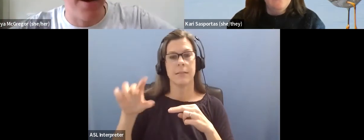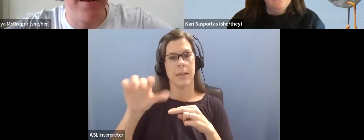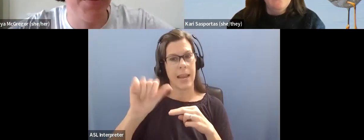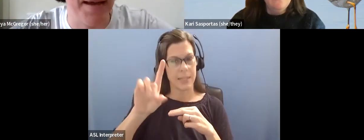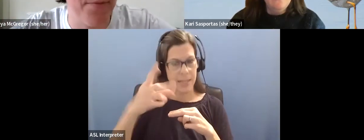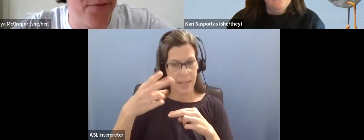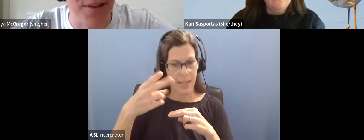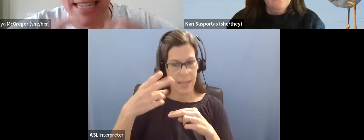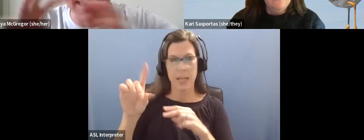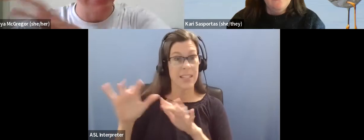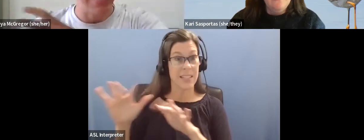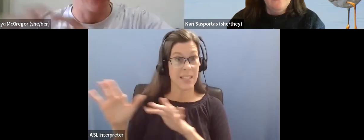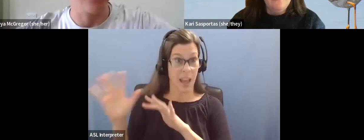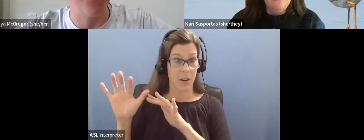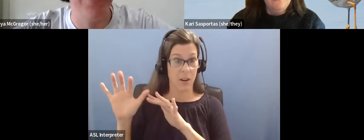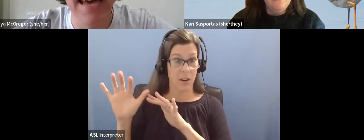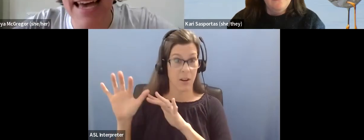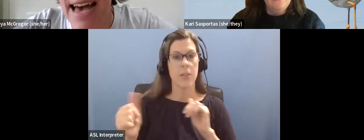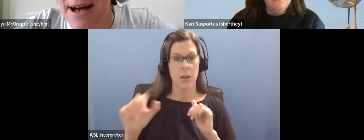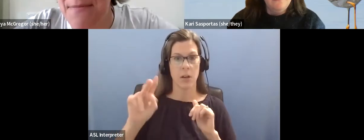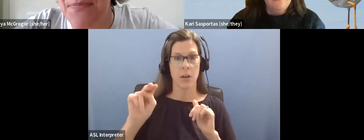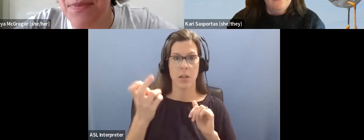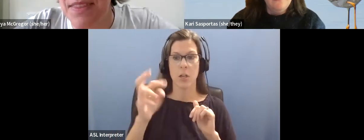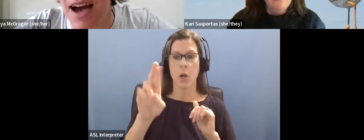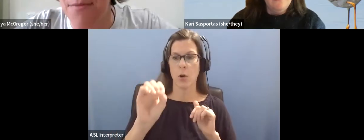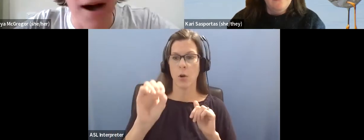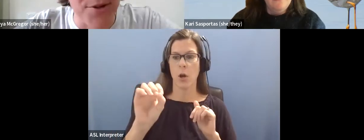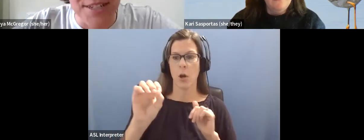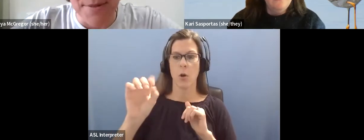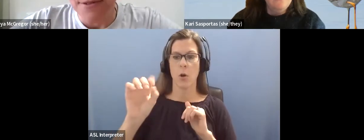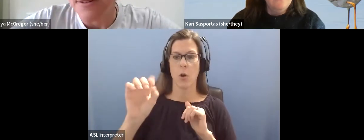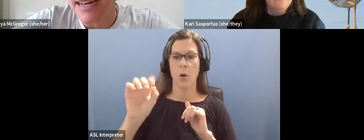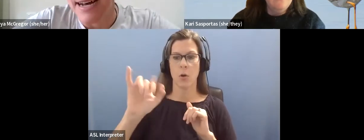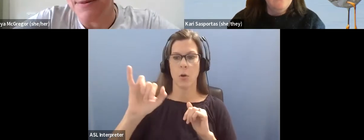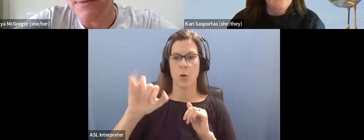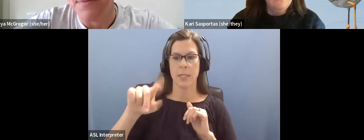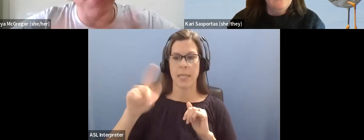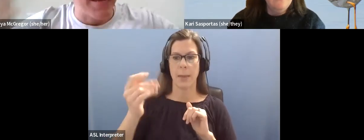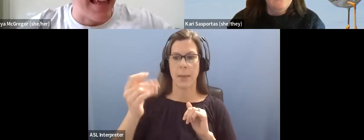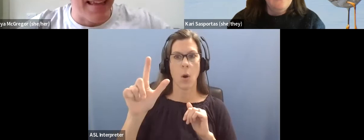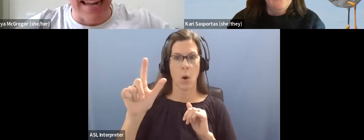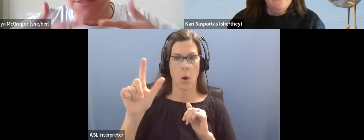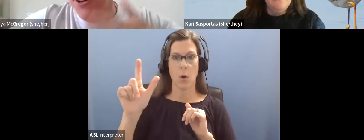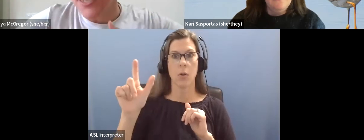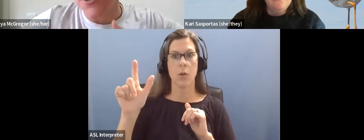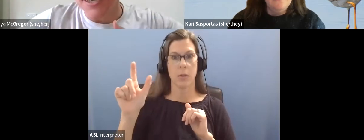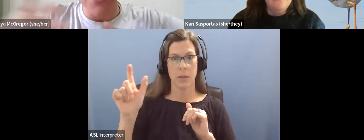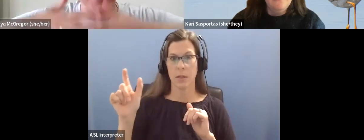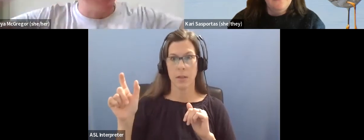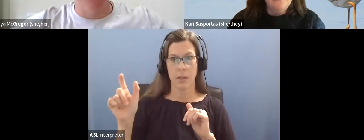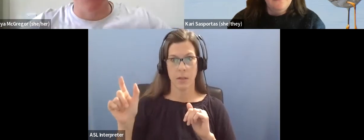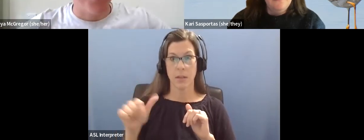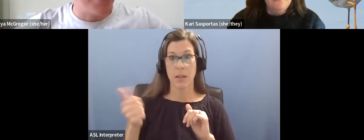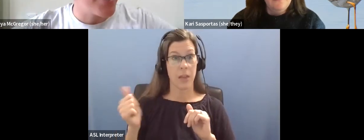other folks might, might fall into the category of. Um, I'm, I'm neurotypical, um, and other folks are